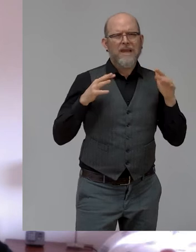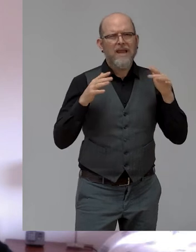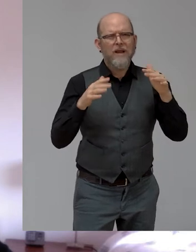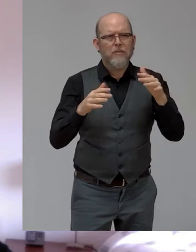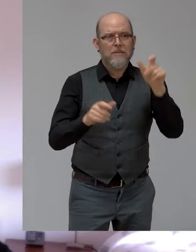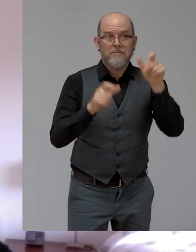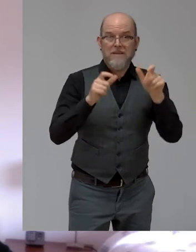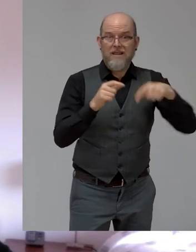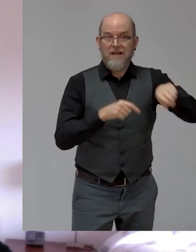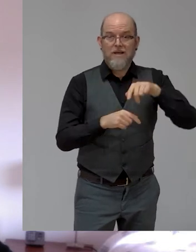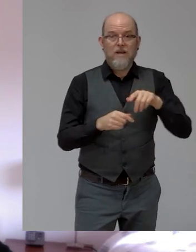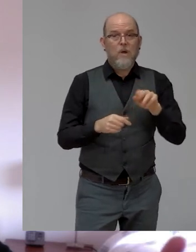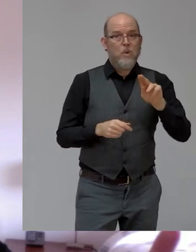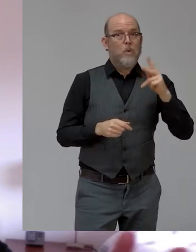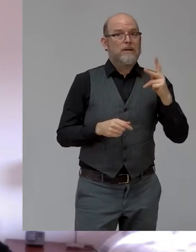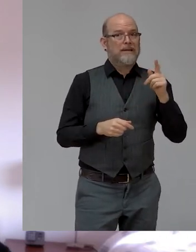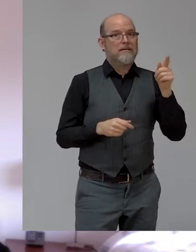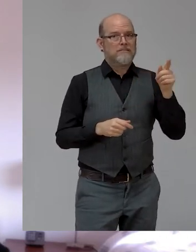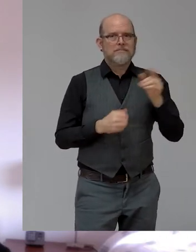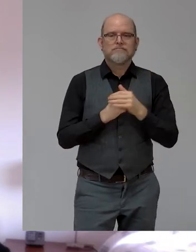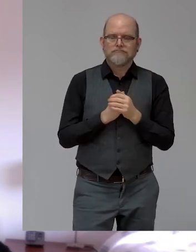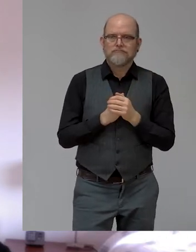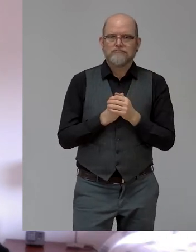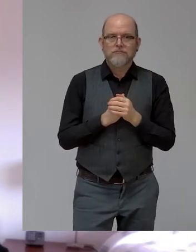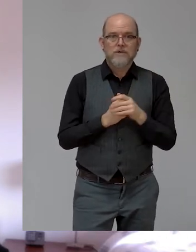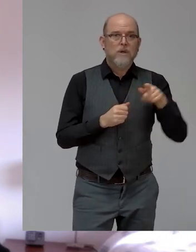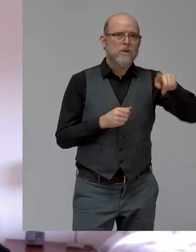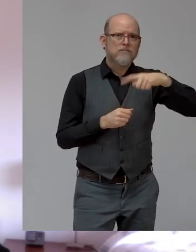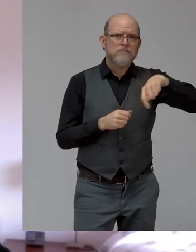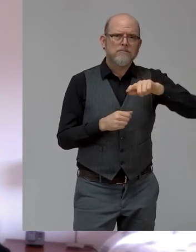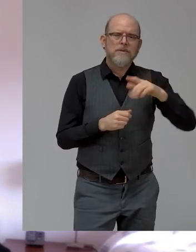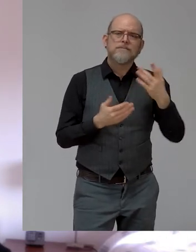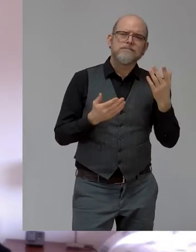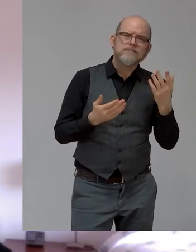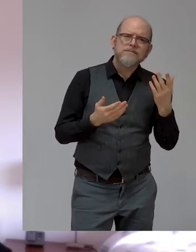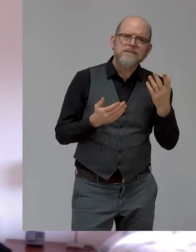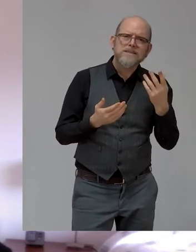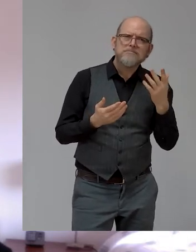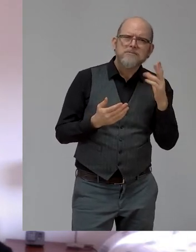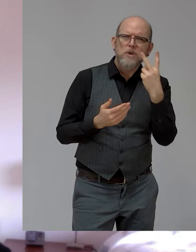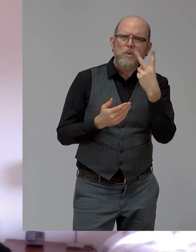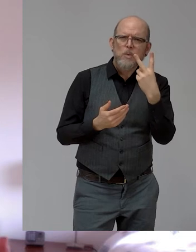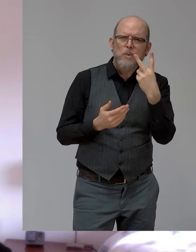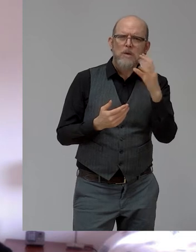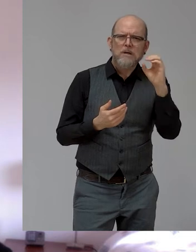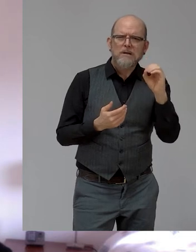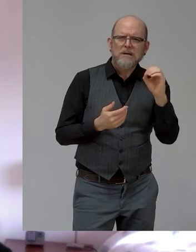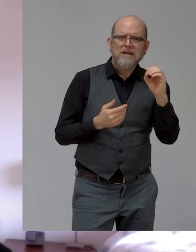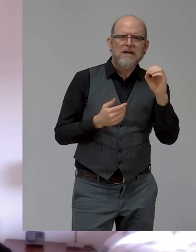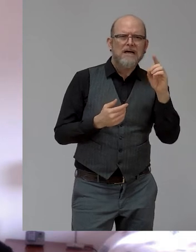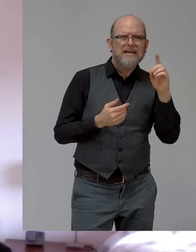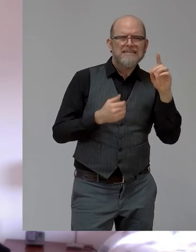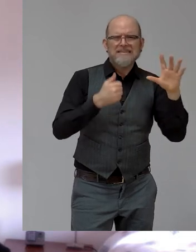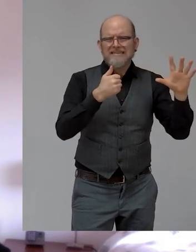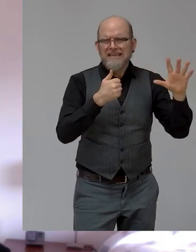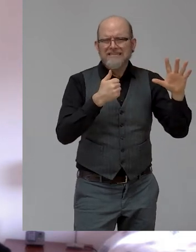They've invited everybody who's over 70 and anybody who's got, you know, frontline workers. There are at least 10 million